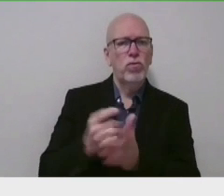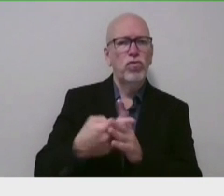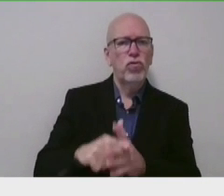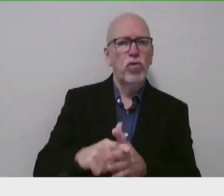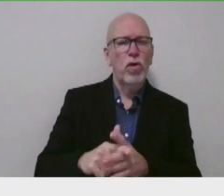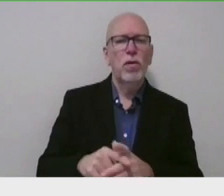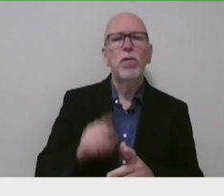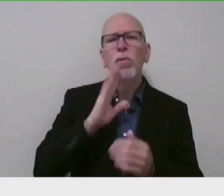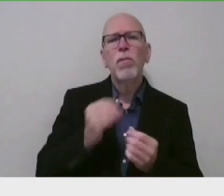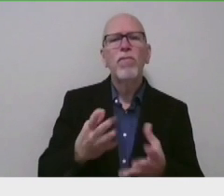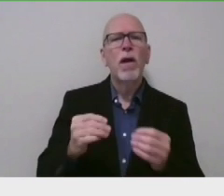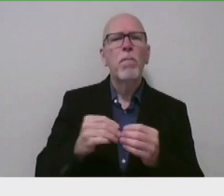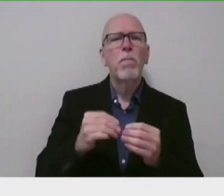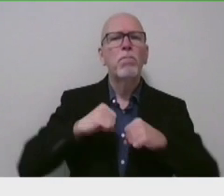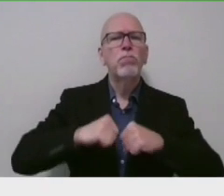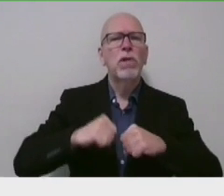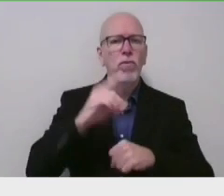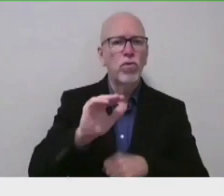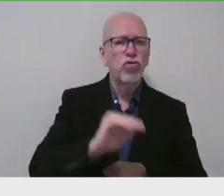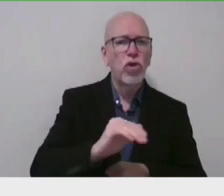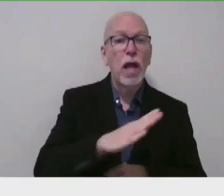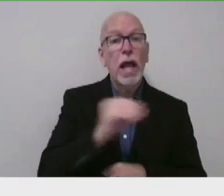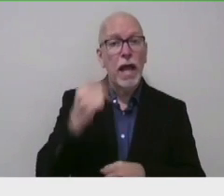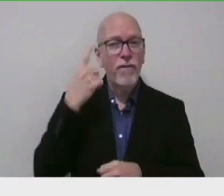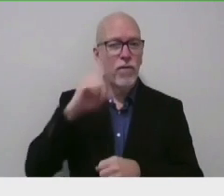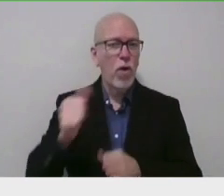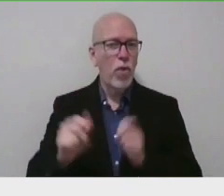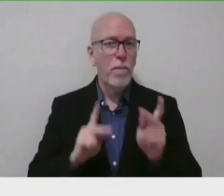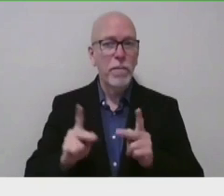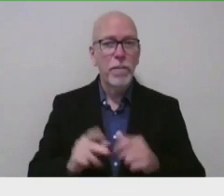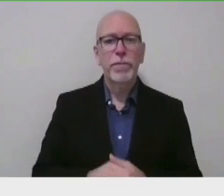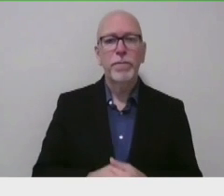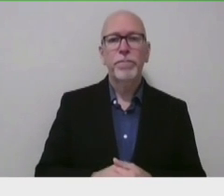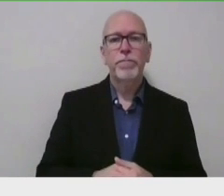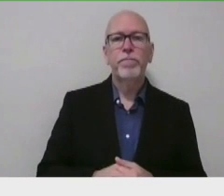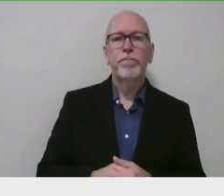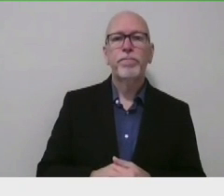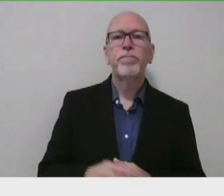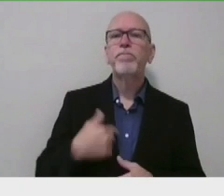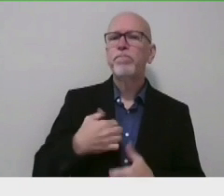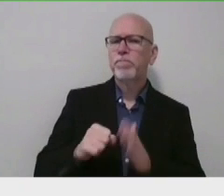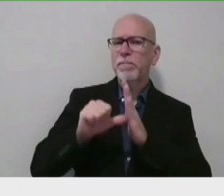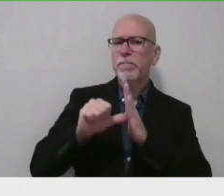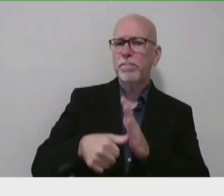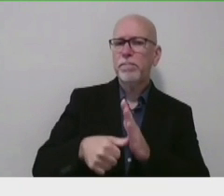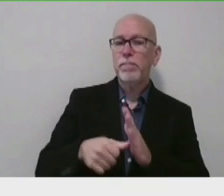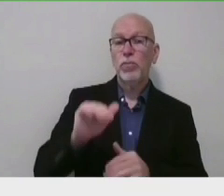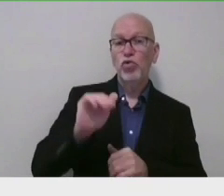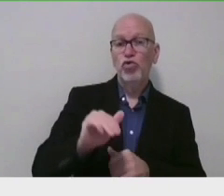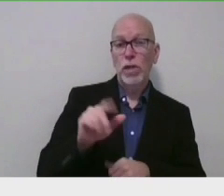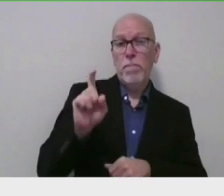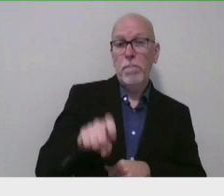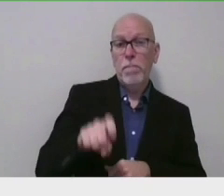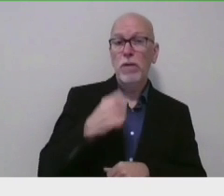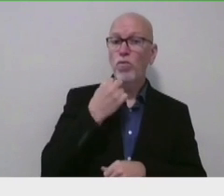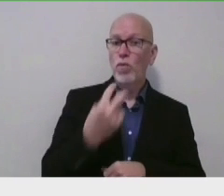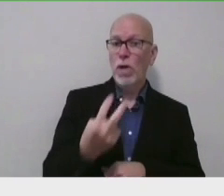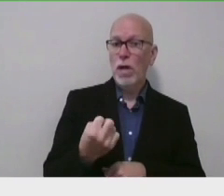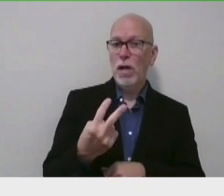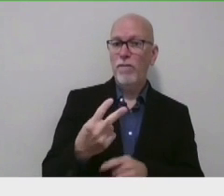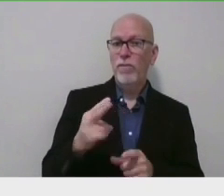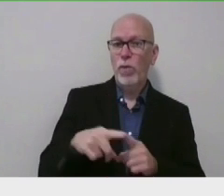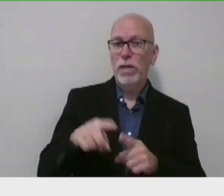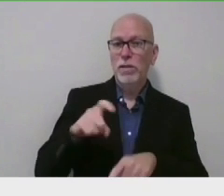protection to your child and to others. I do want to emphasize that a child must be 12 at the time of vaccination.